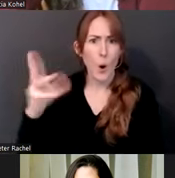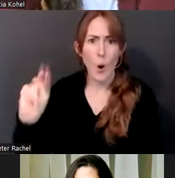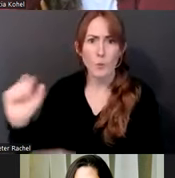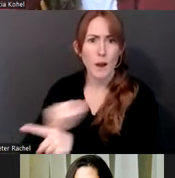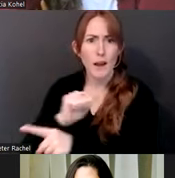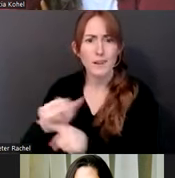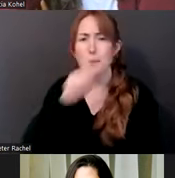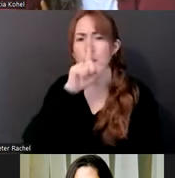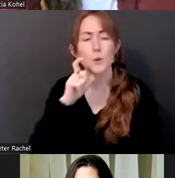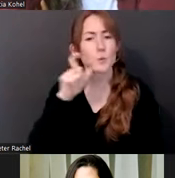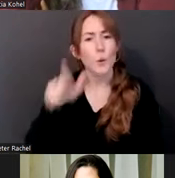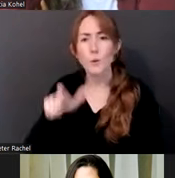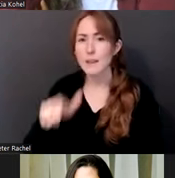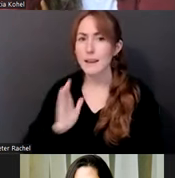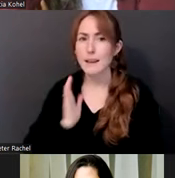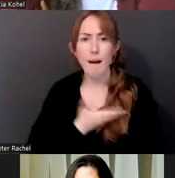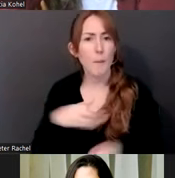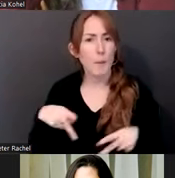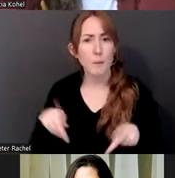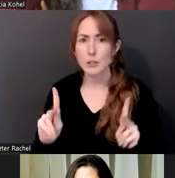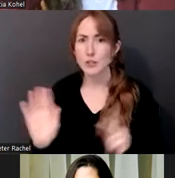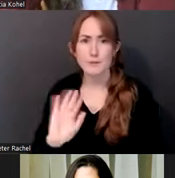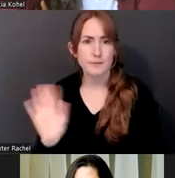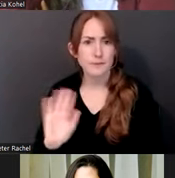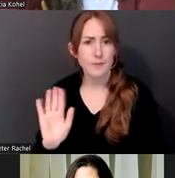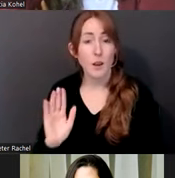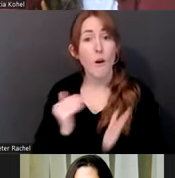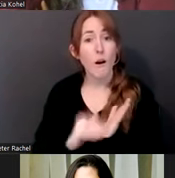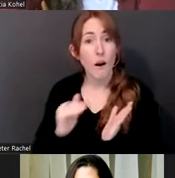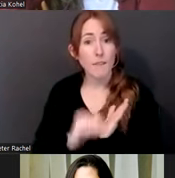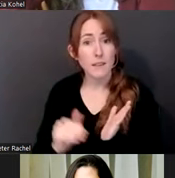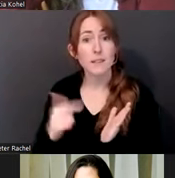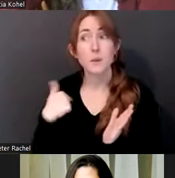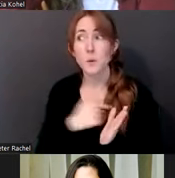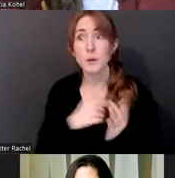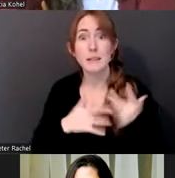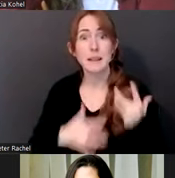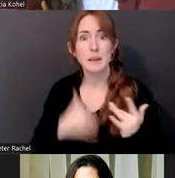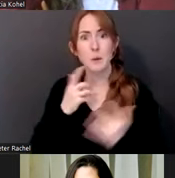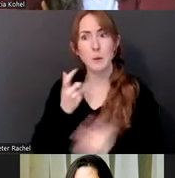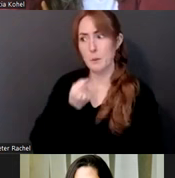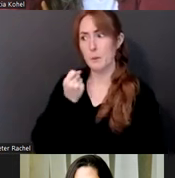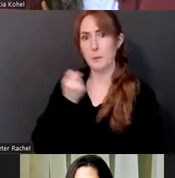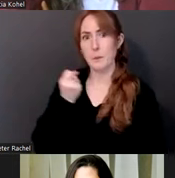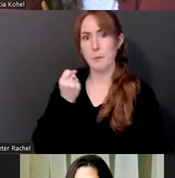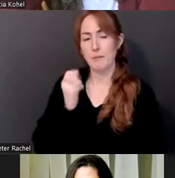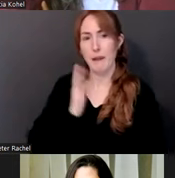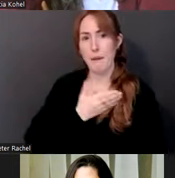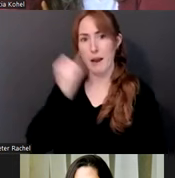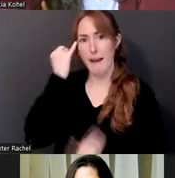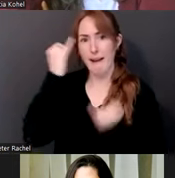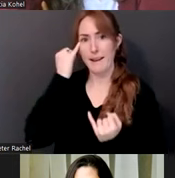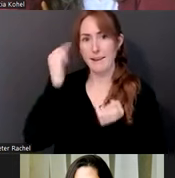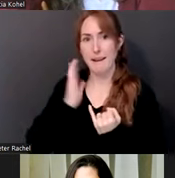permission from us to do that. I think that oftentimes we try to hold on to things so much, especially I come primarily out of a contemporary art